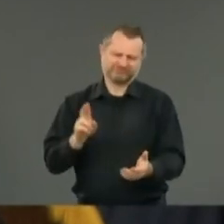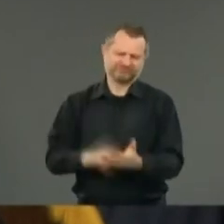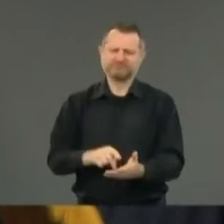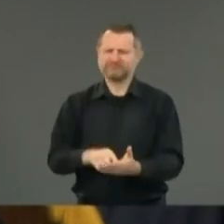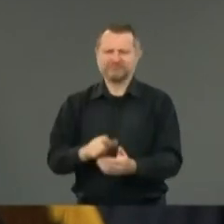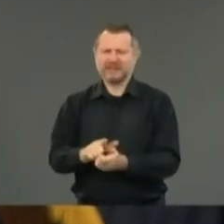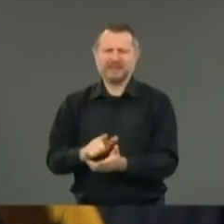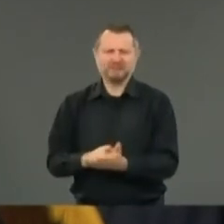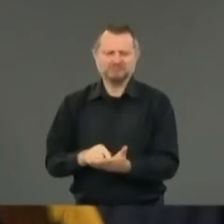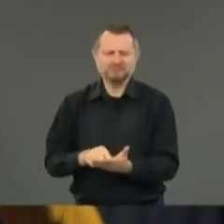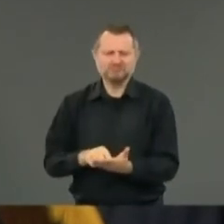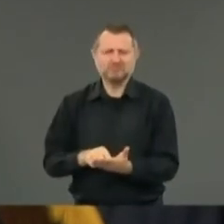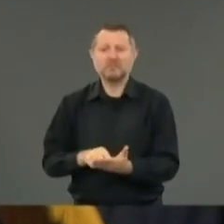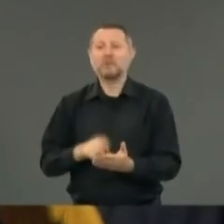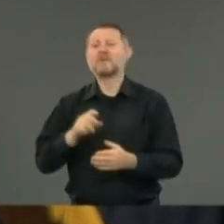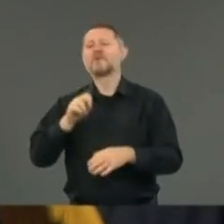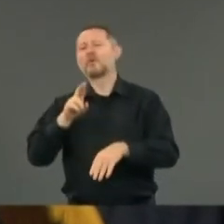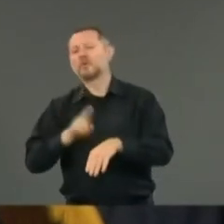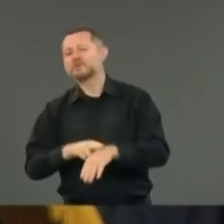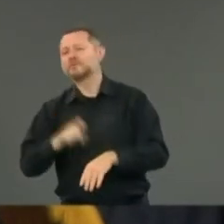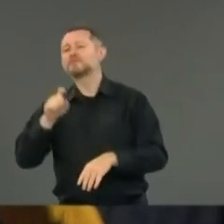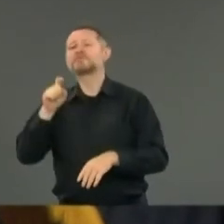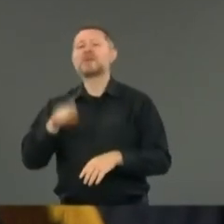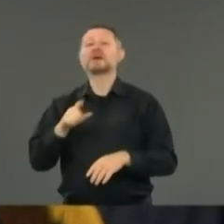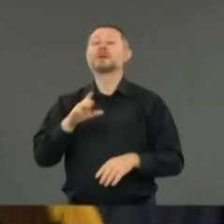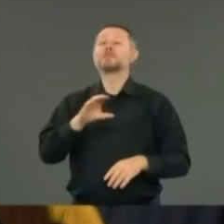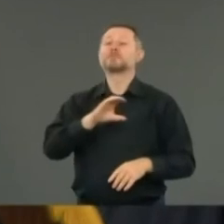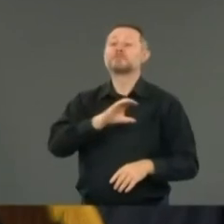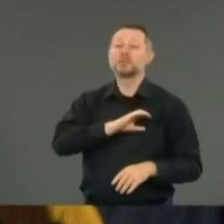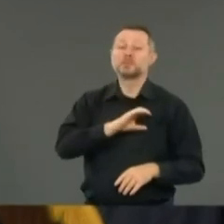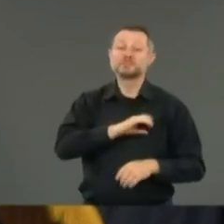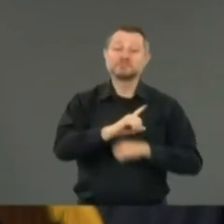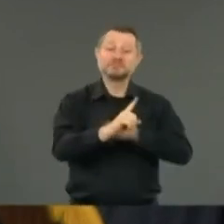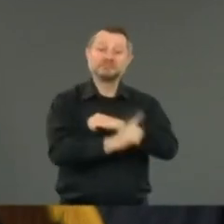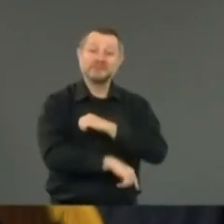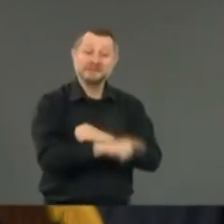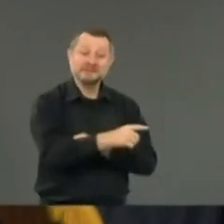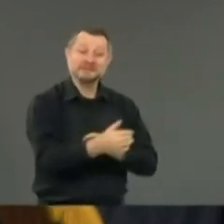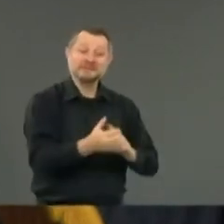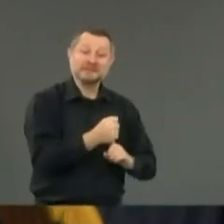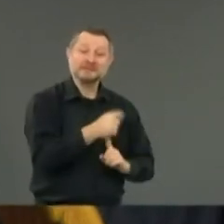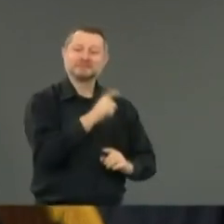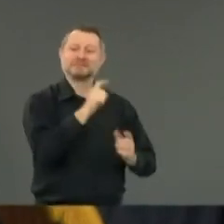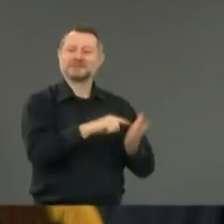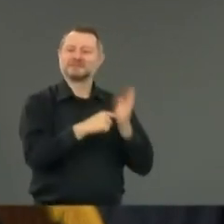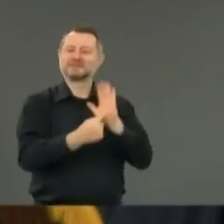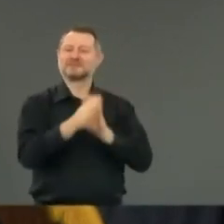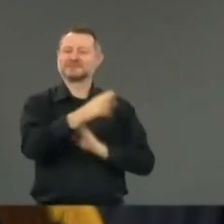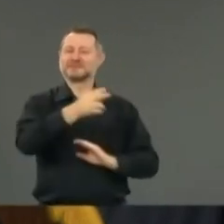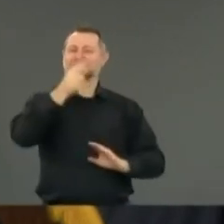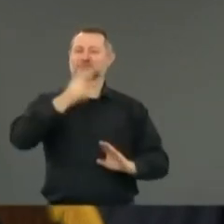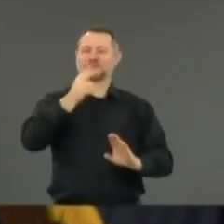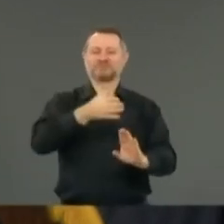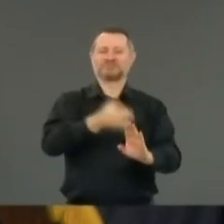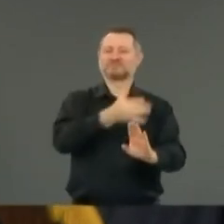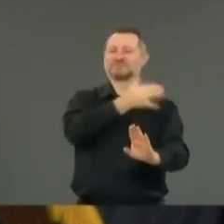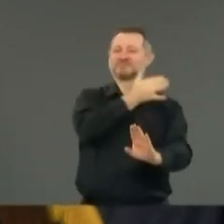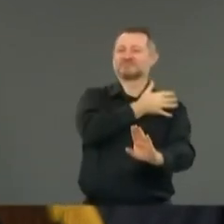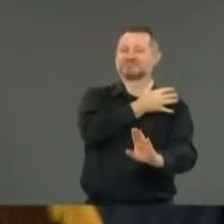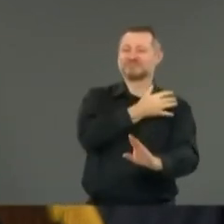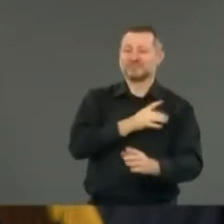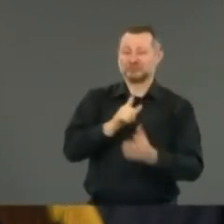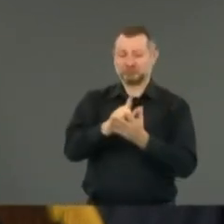Personnel records would be released. The attorney general would operate as an independent prosecutor